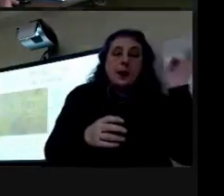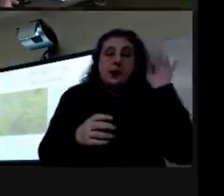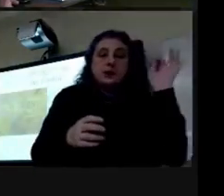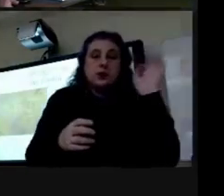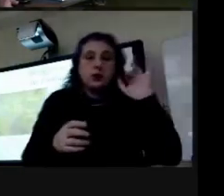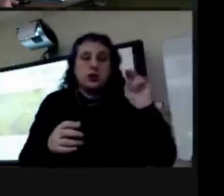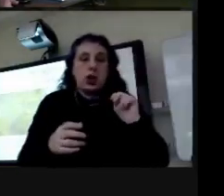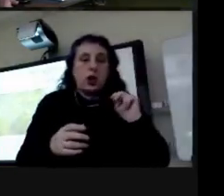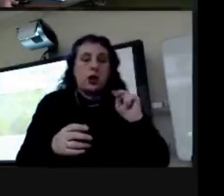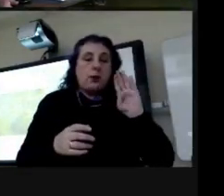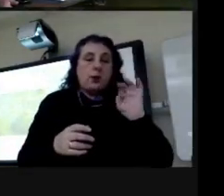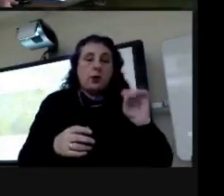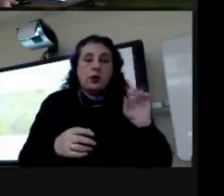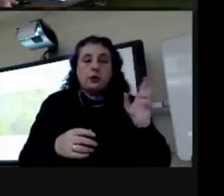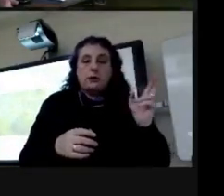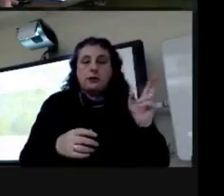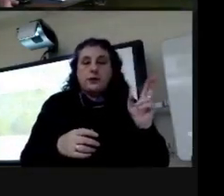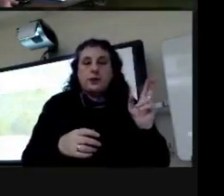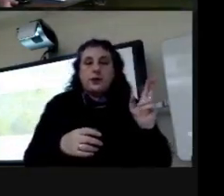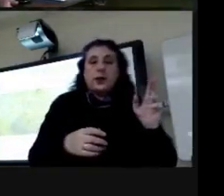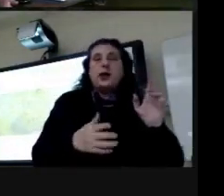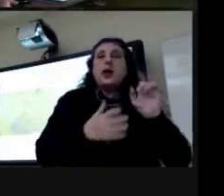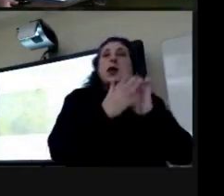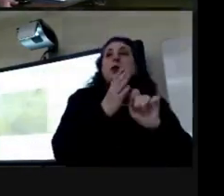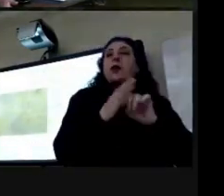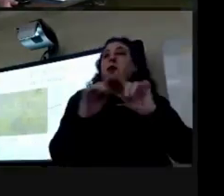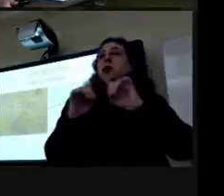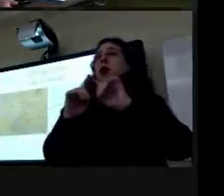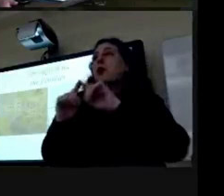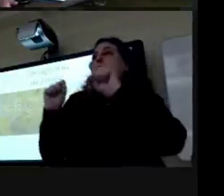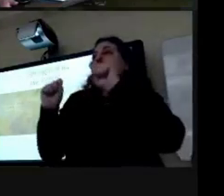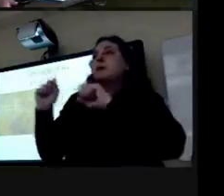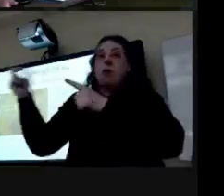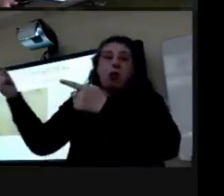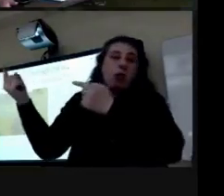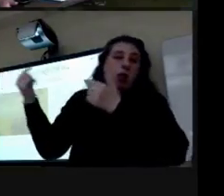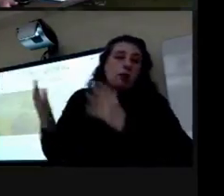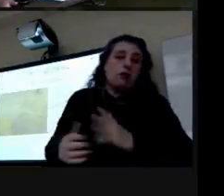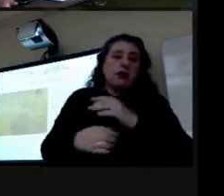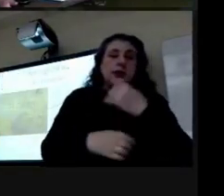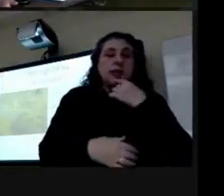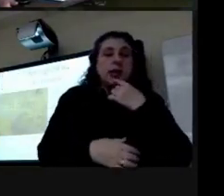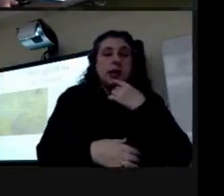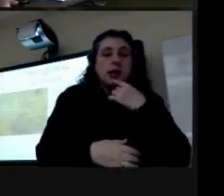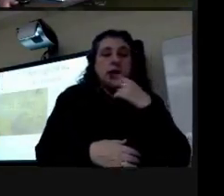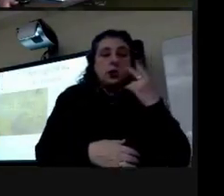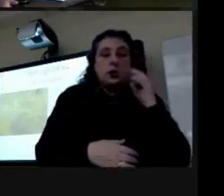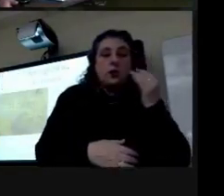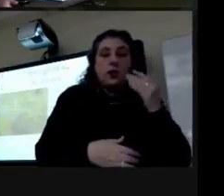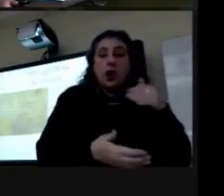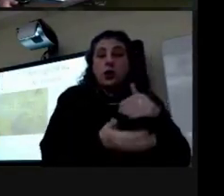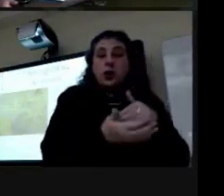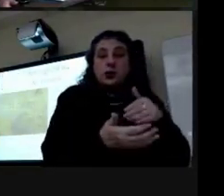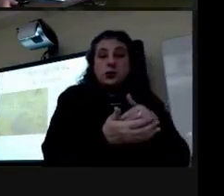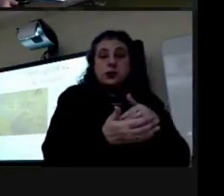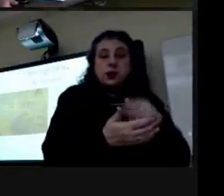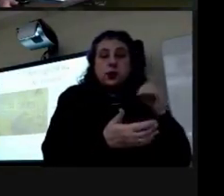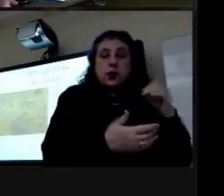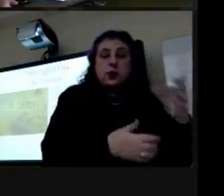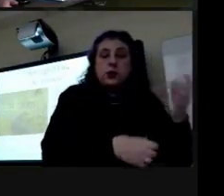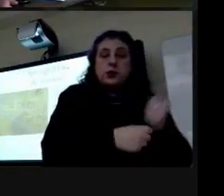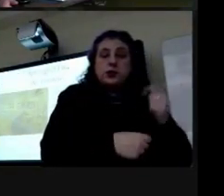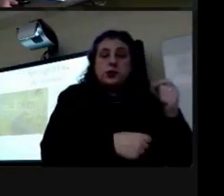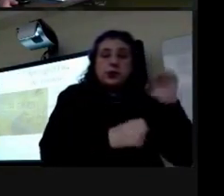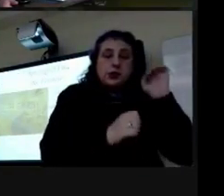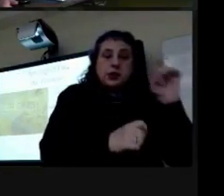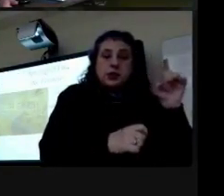immigrant to the area and he was actually writing this to another perspective and he said two of our physicians one